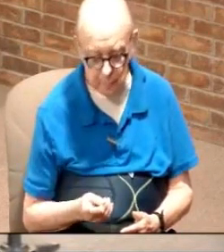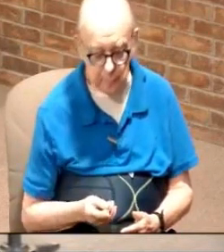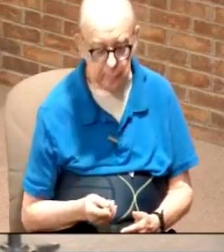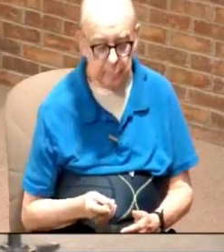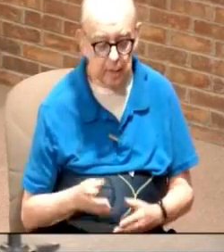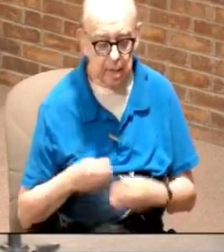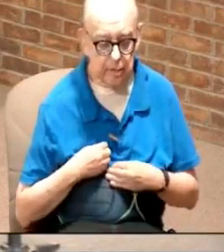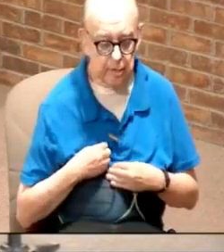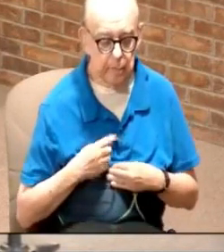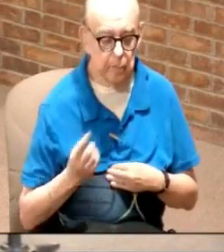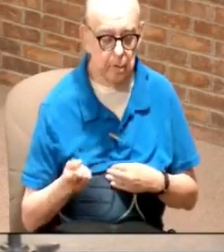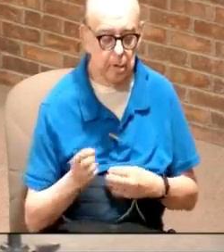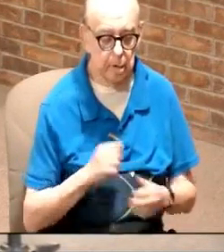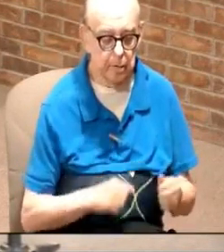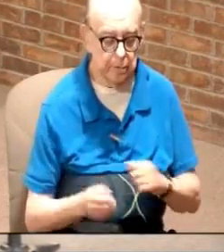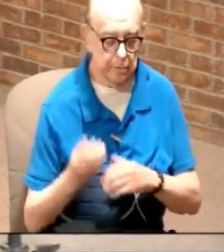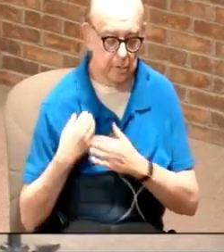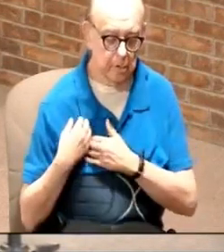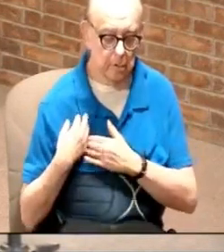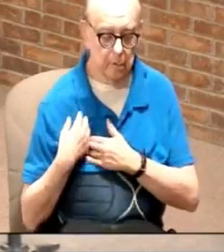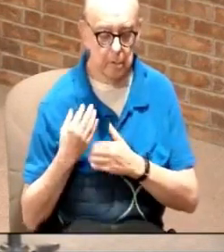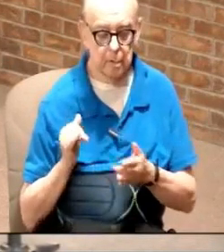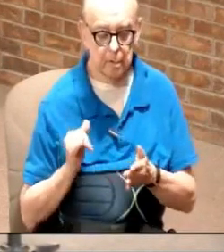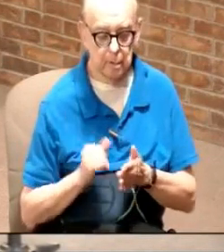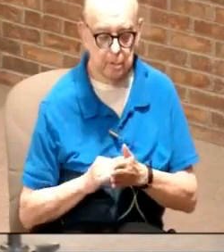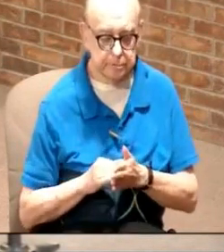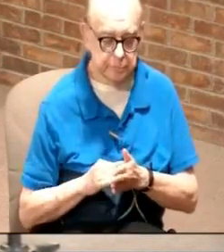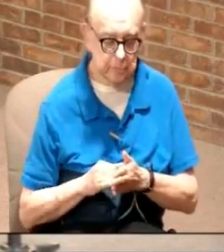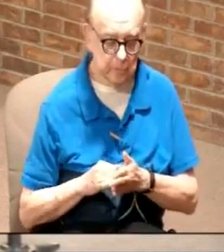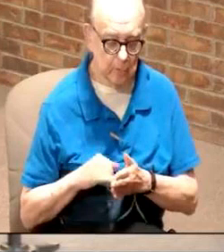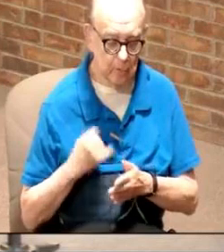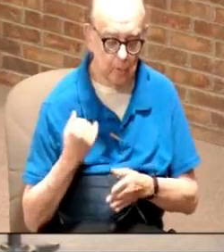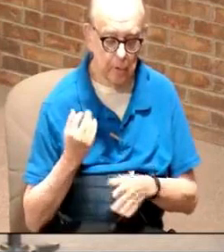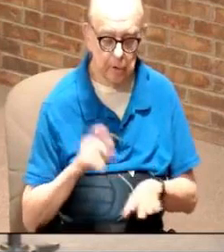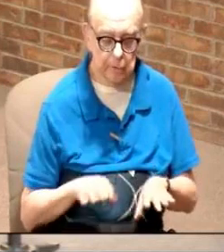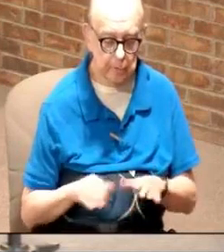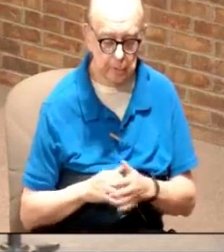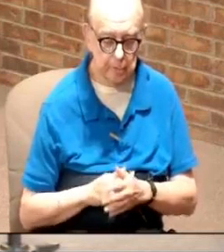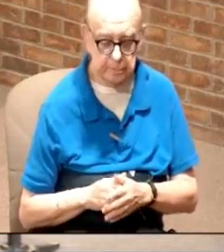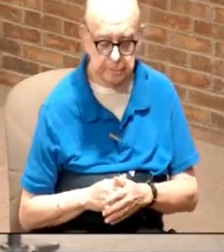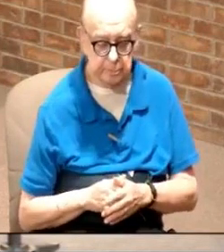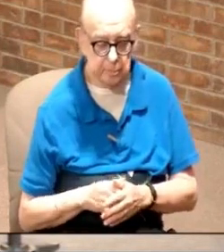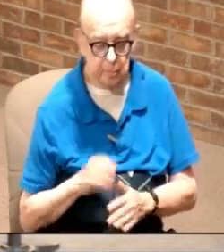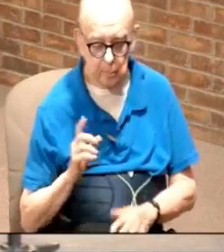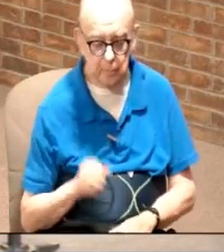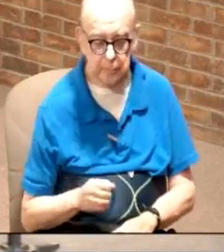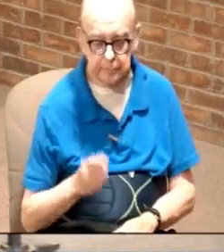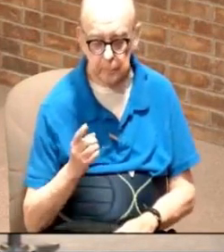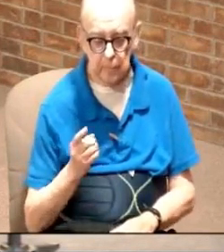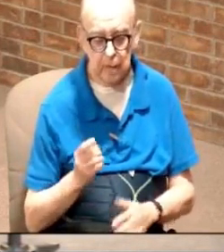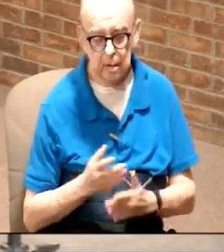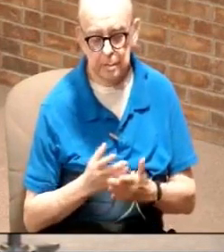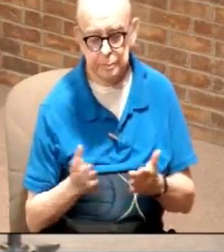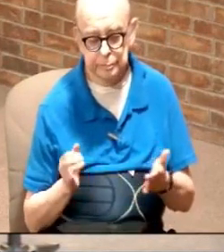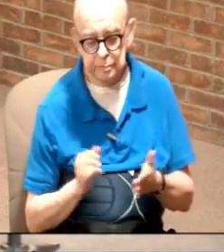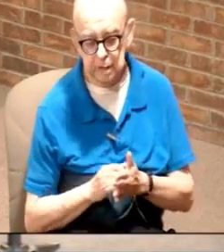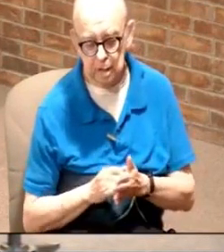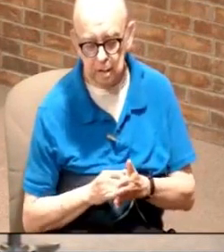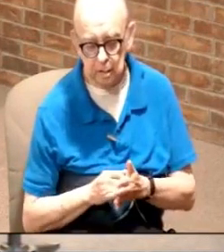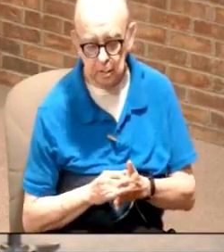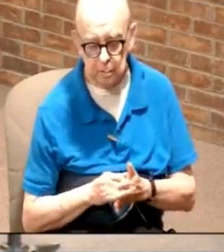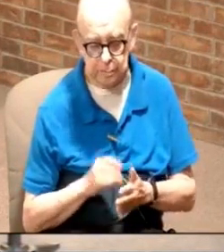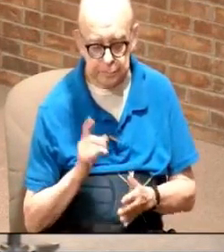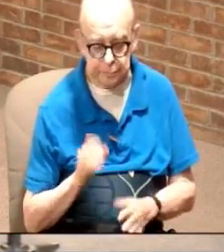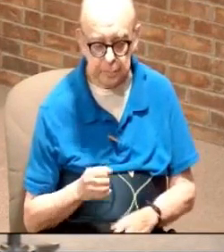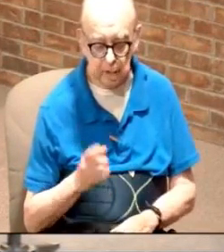one another's burdens because that's what we're supposed to do so we need to understand something and that is this